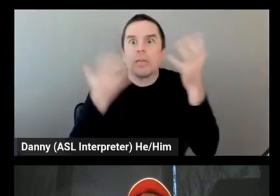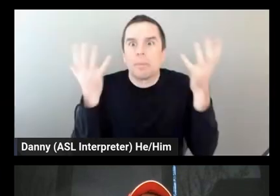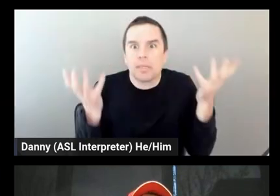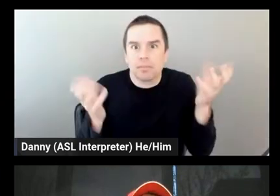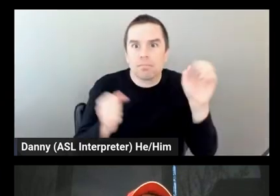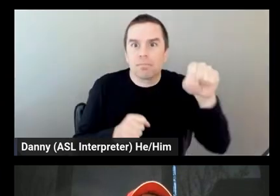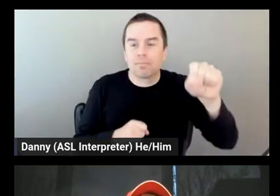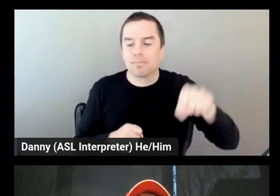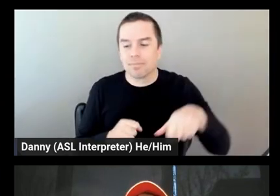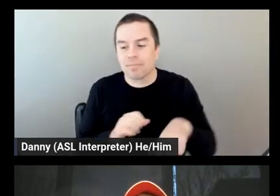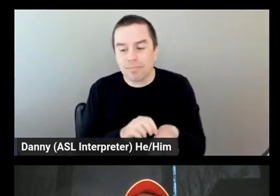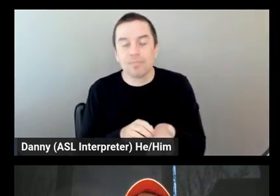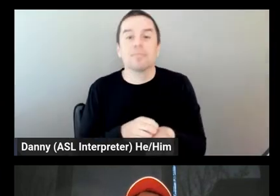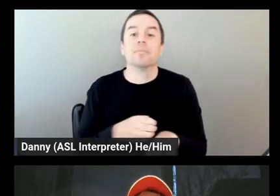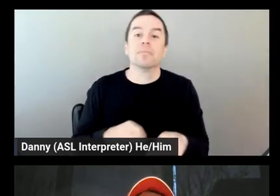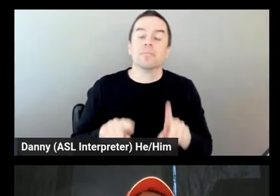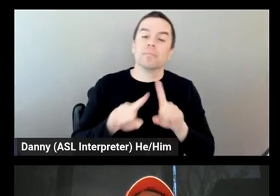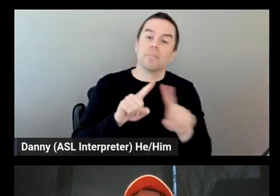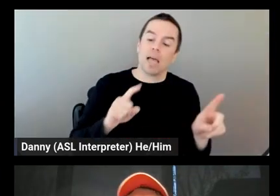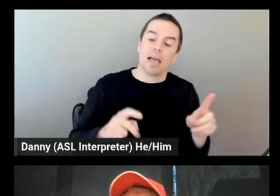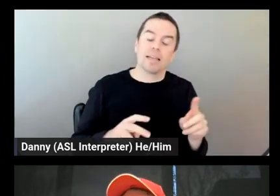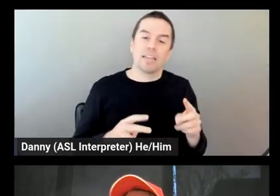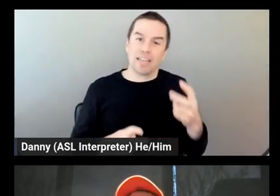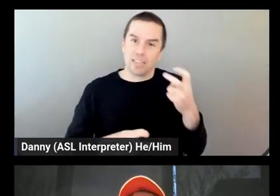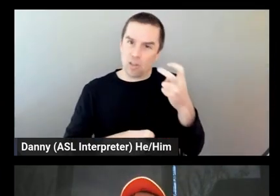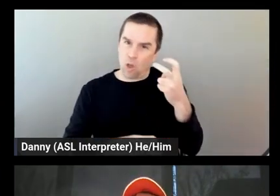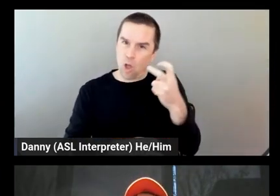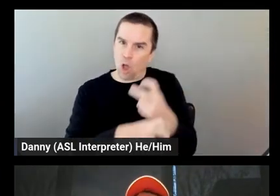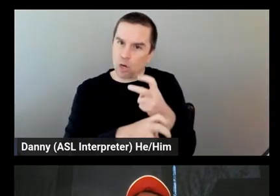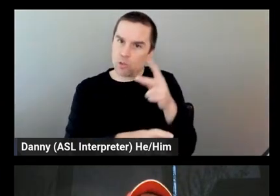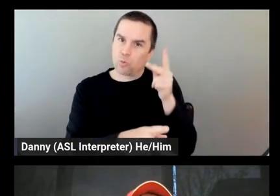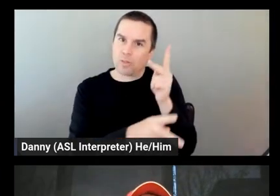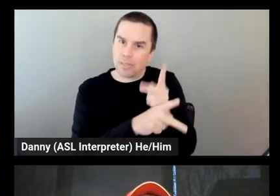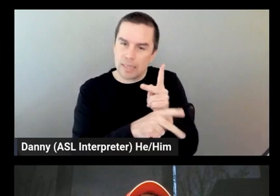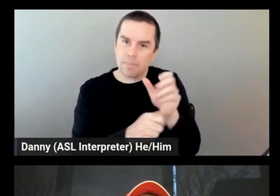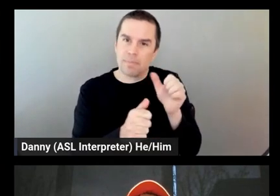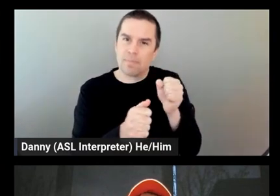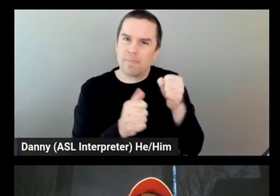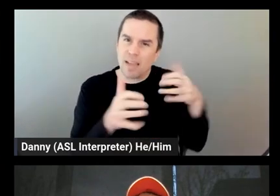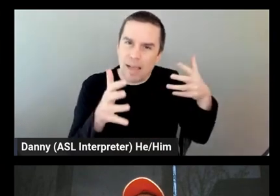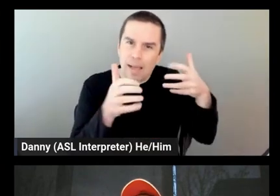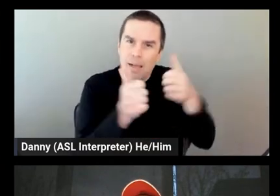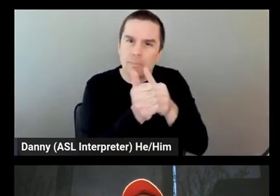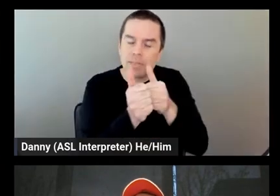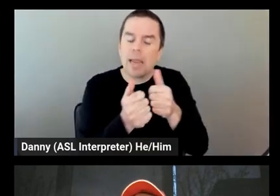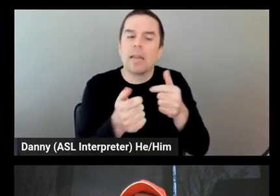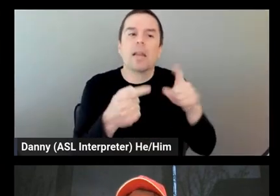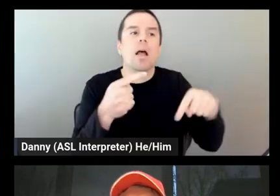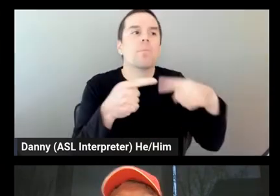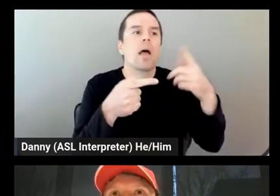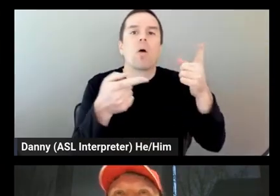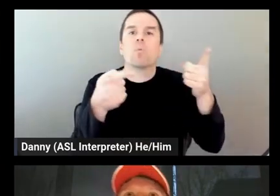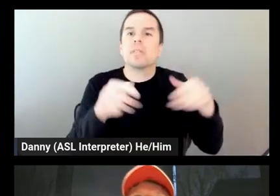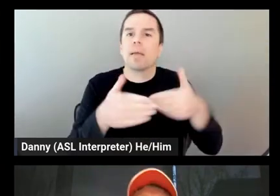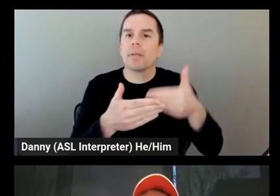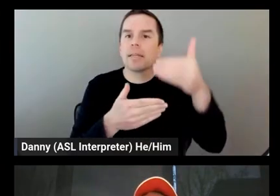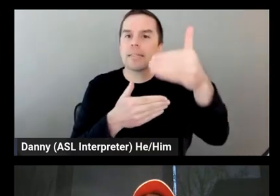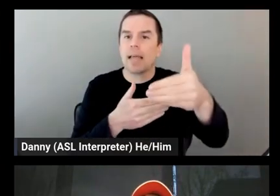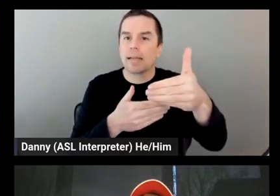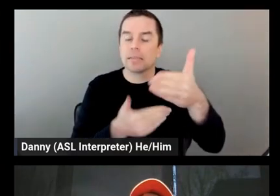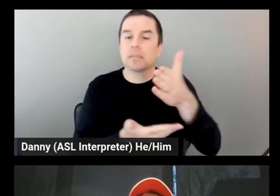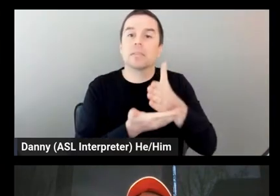it's very hard to stay updated about what's next, right? There are some rules that must be